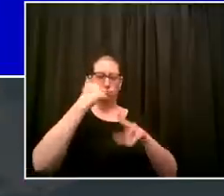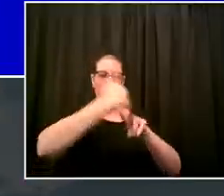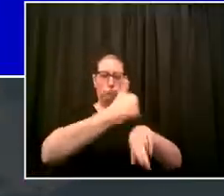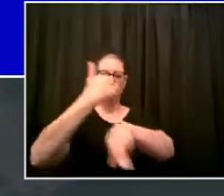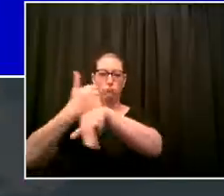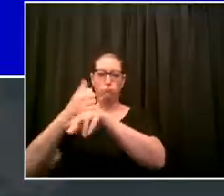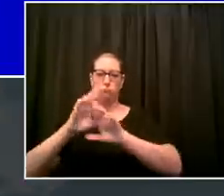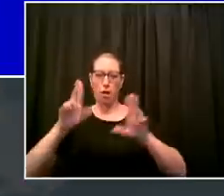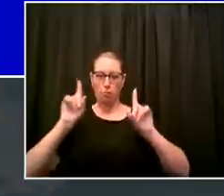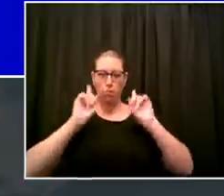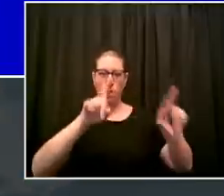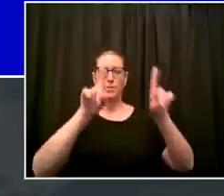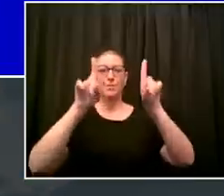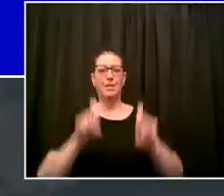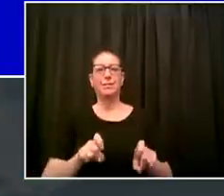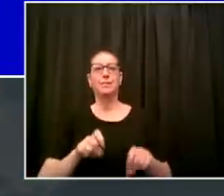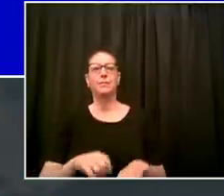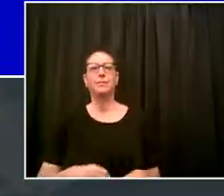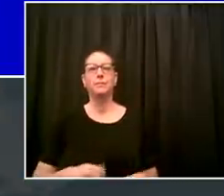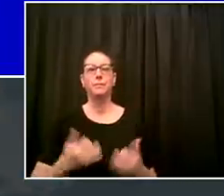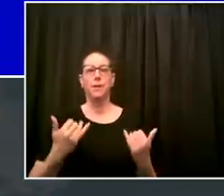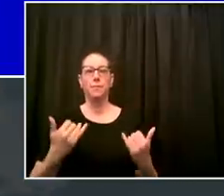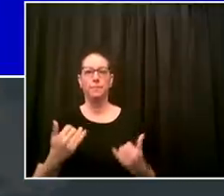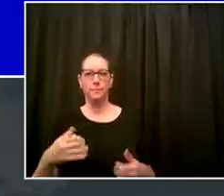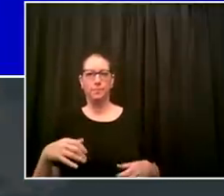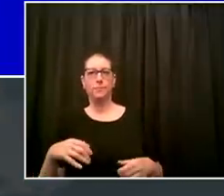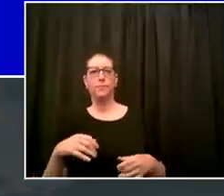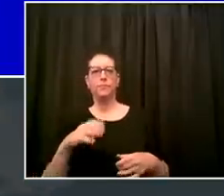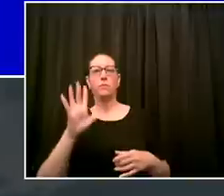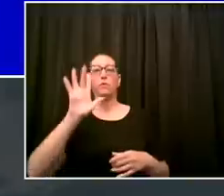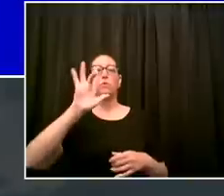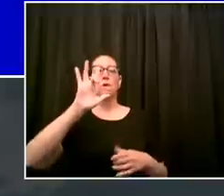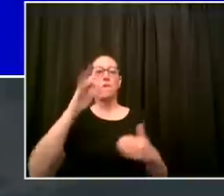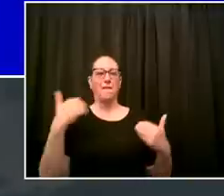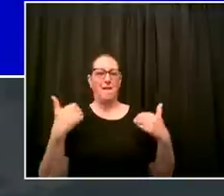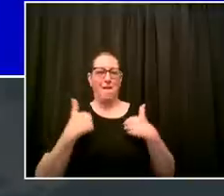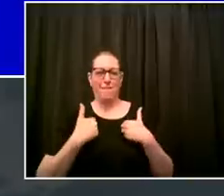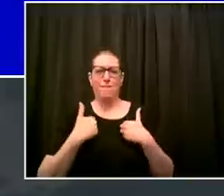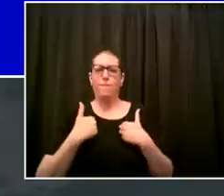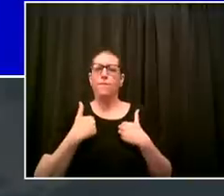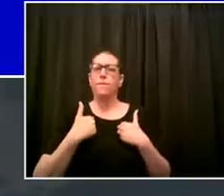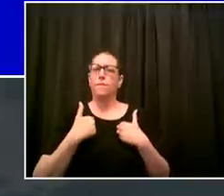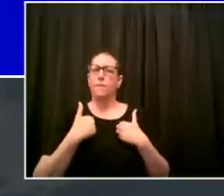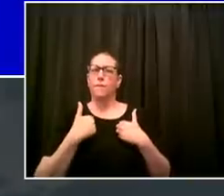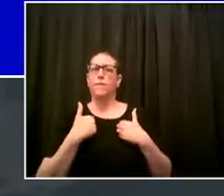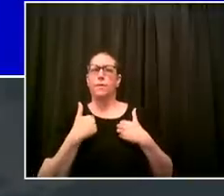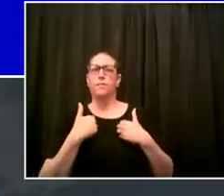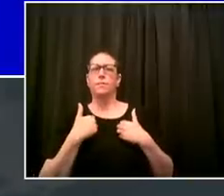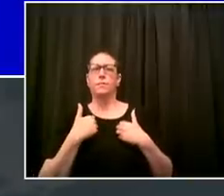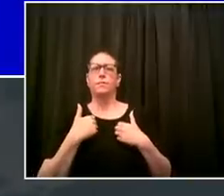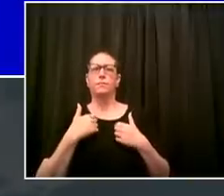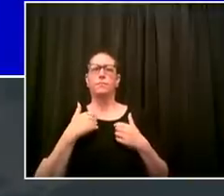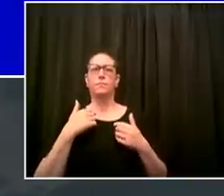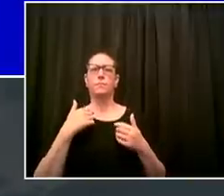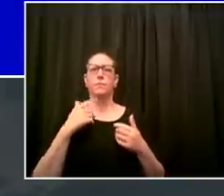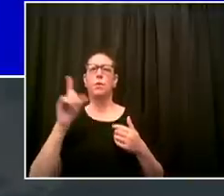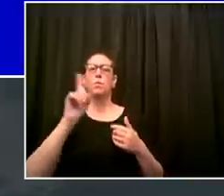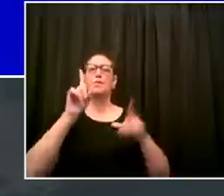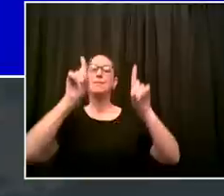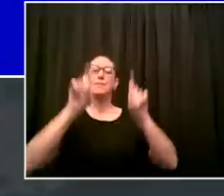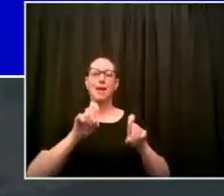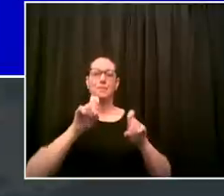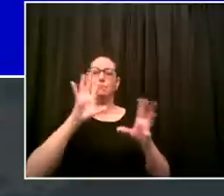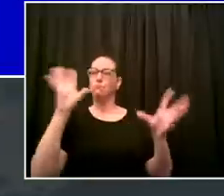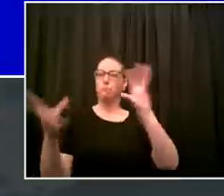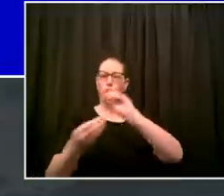total health and hospital sites on top of that five one medical sites that's a private provider working with local 1199